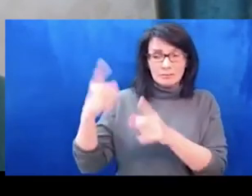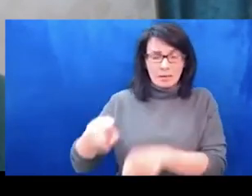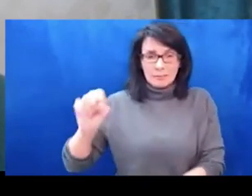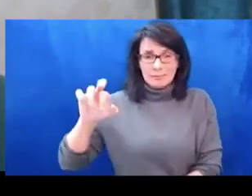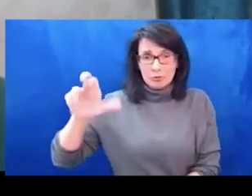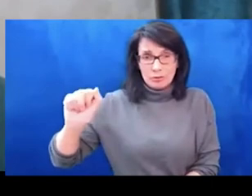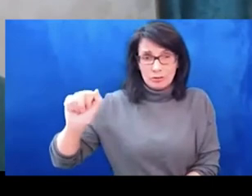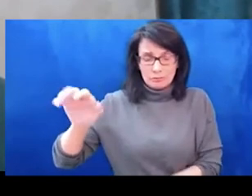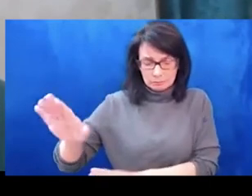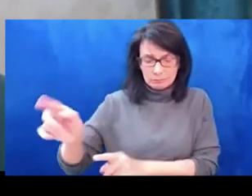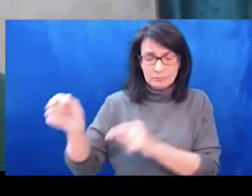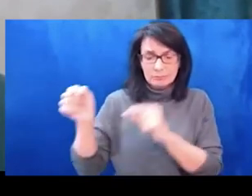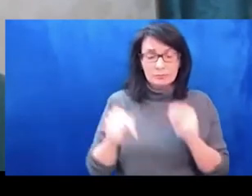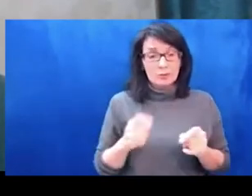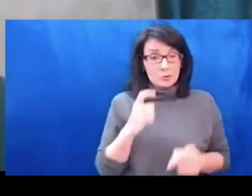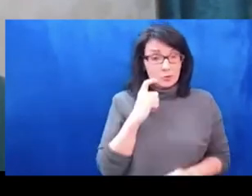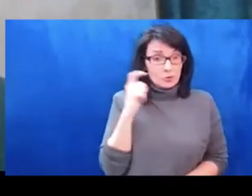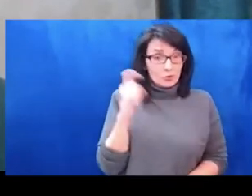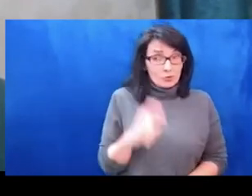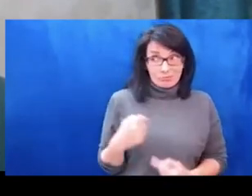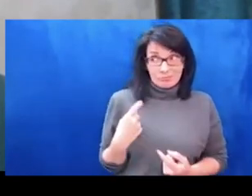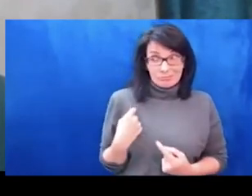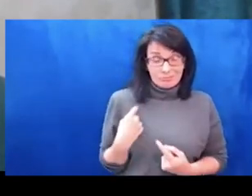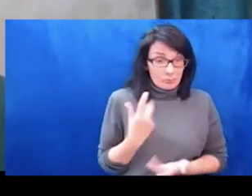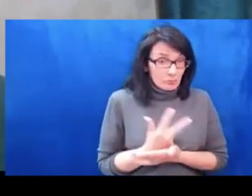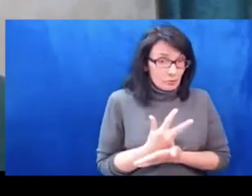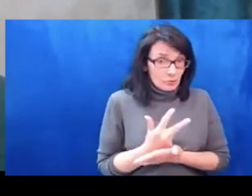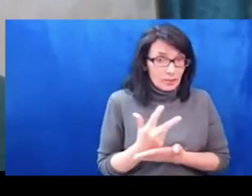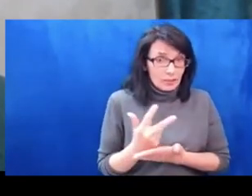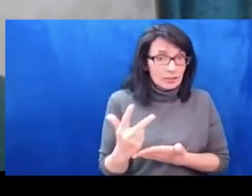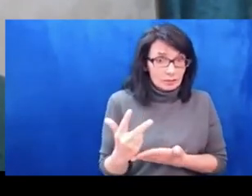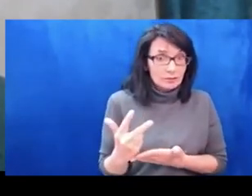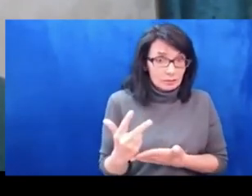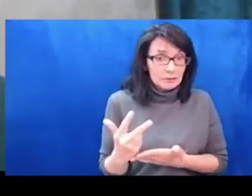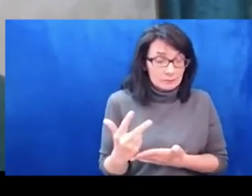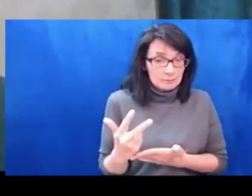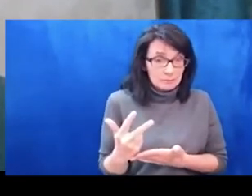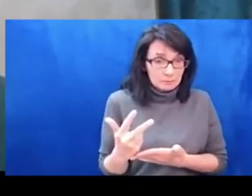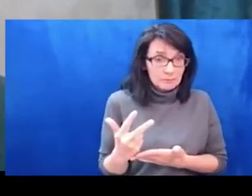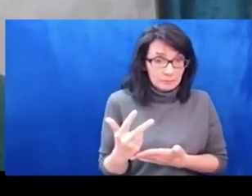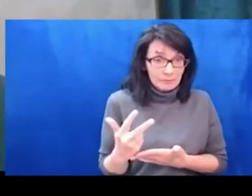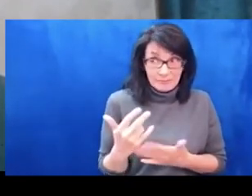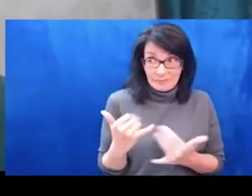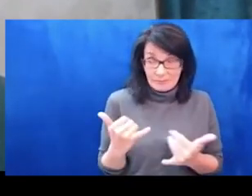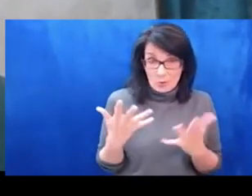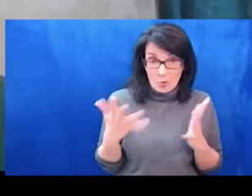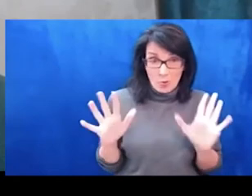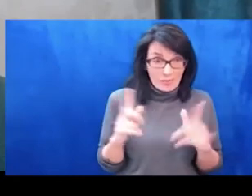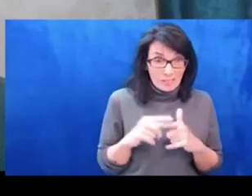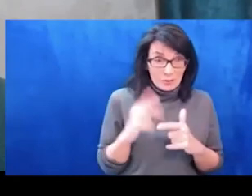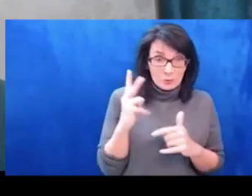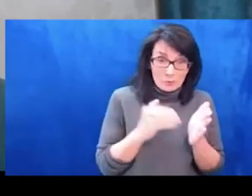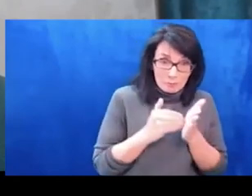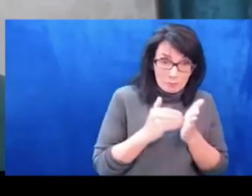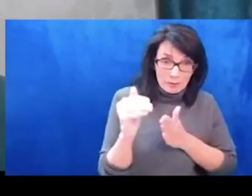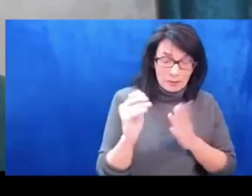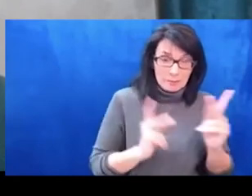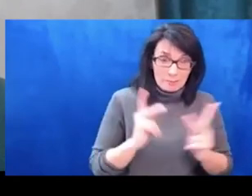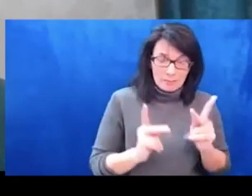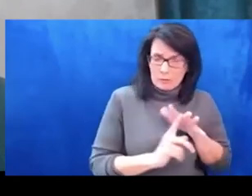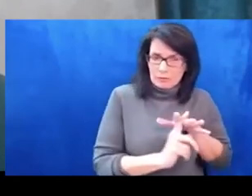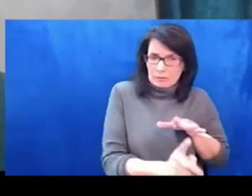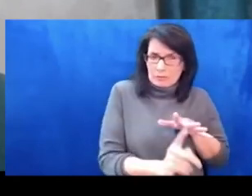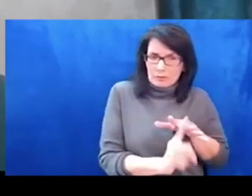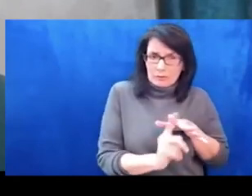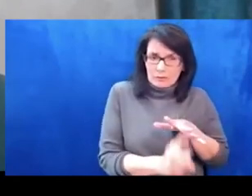and it became known as a refugee crisis. This caused notable internal political changes in Europe and beyond